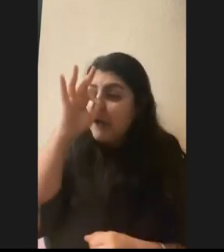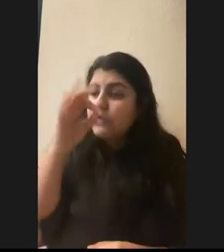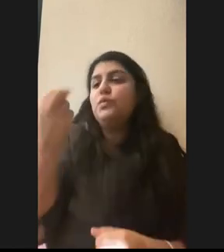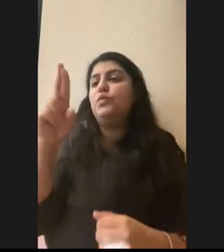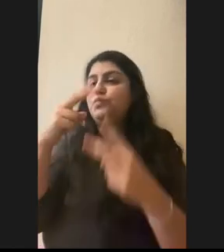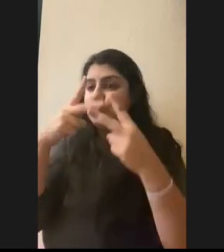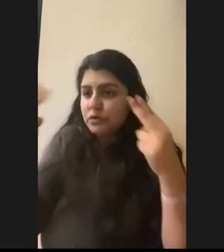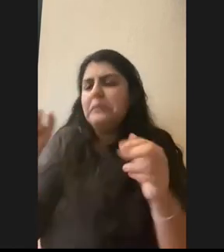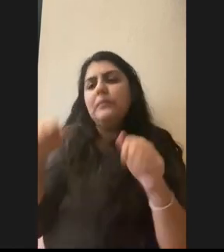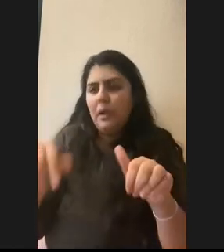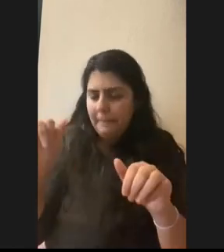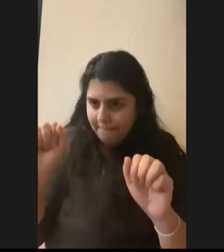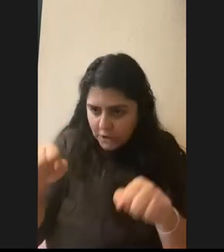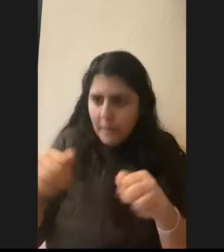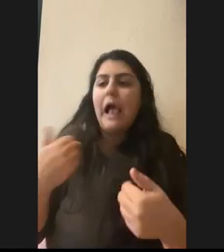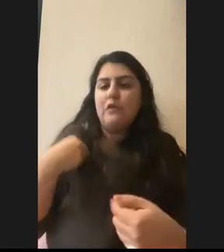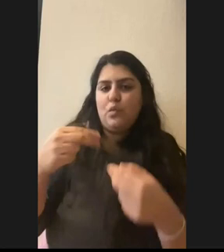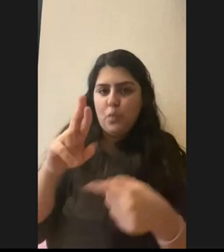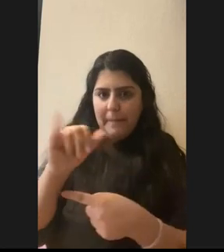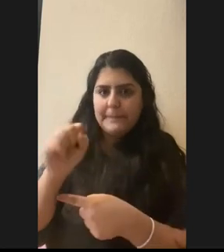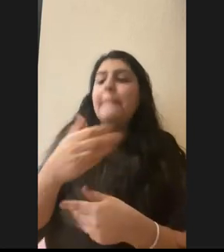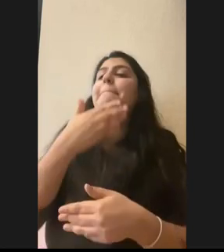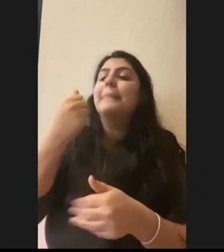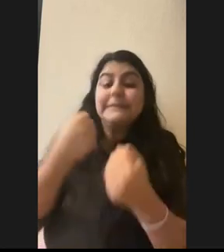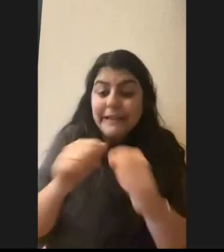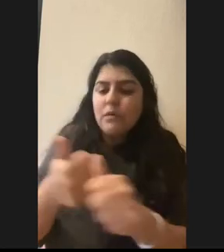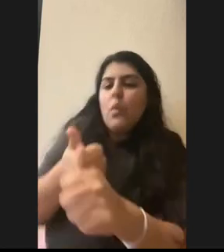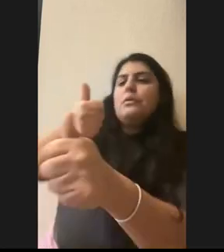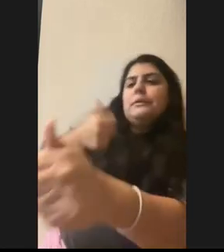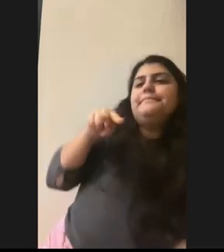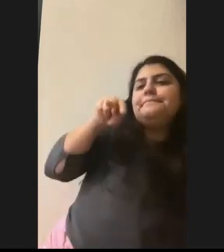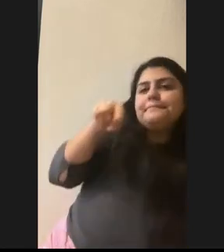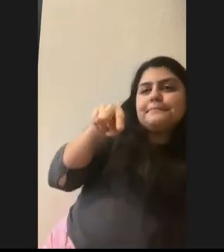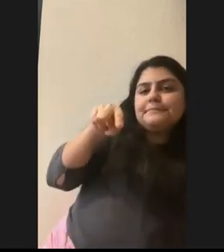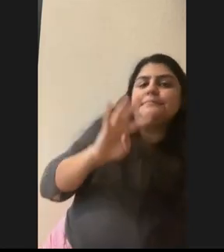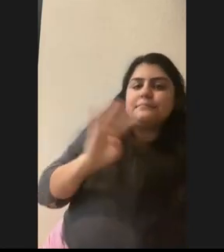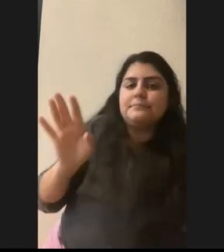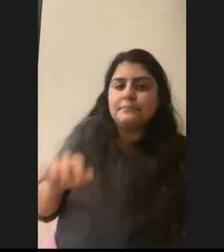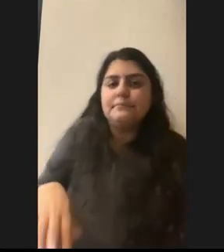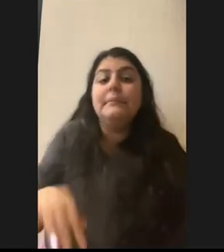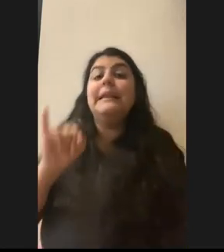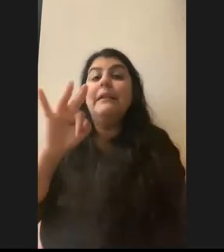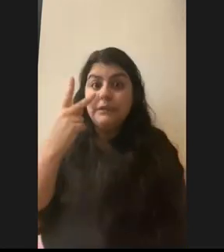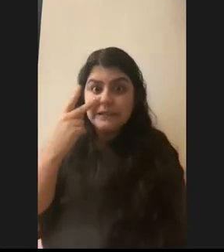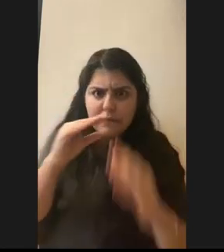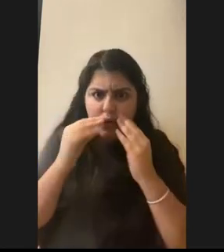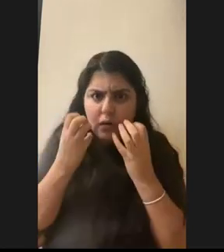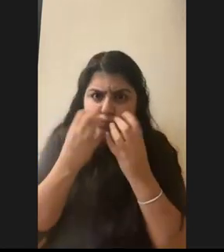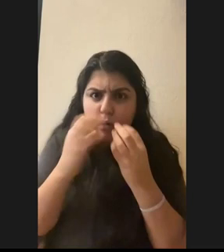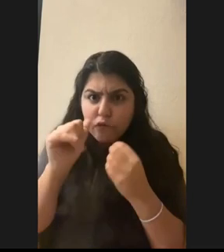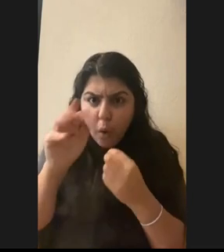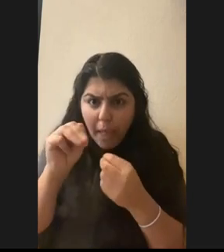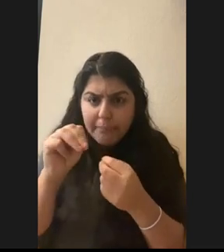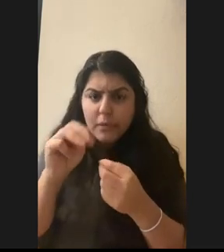um, the safe thing is just to watch it from a distance. Um, if you do see signs of rabies like foam at the mouth or something, you can call,